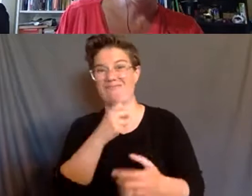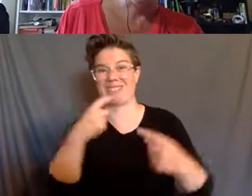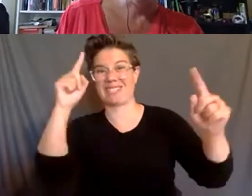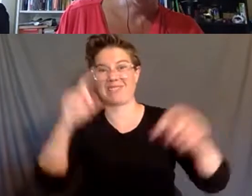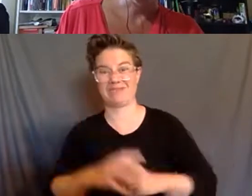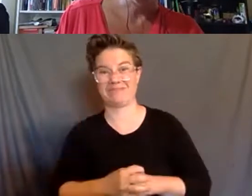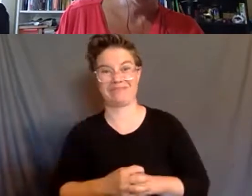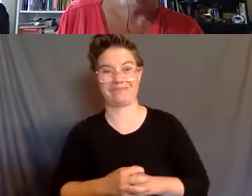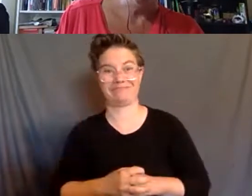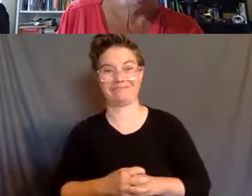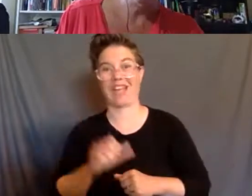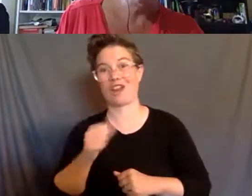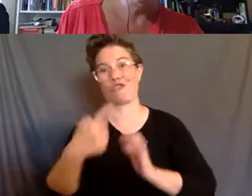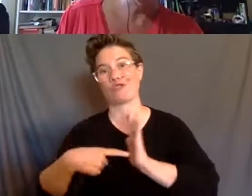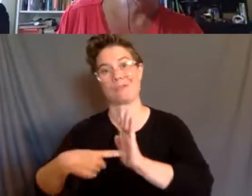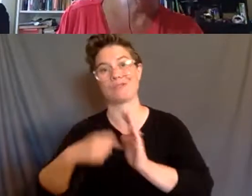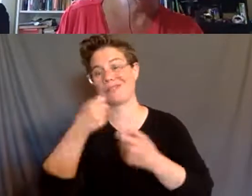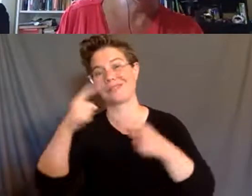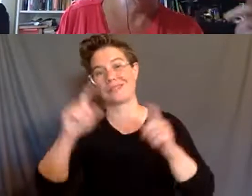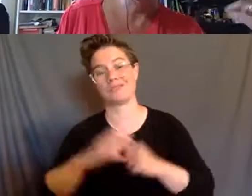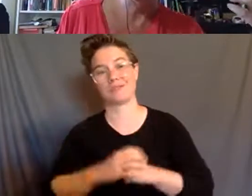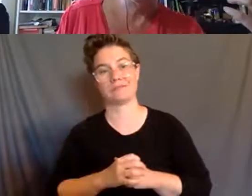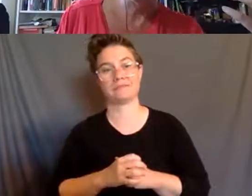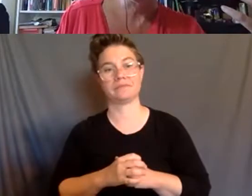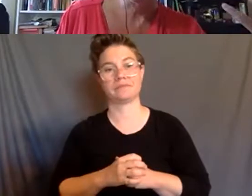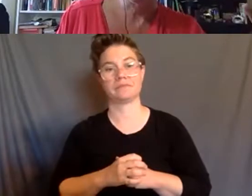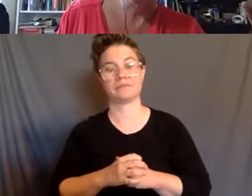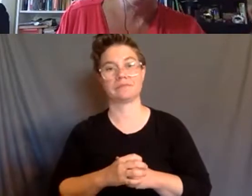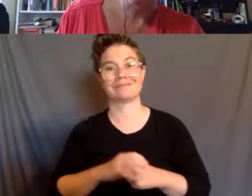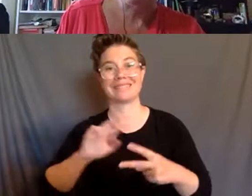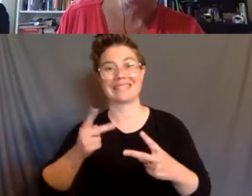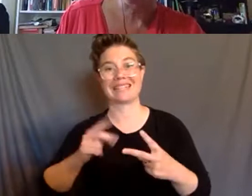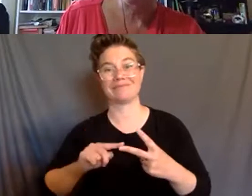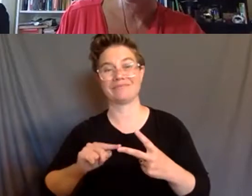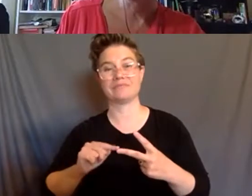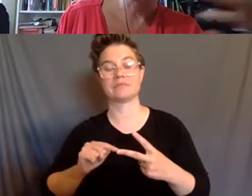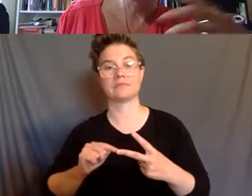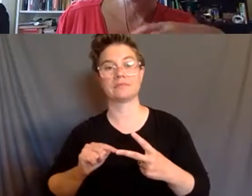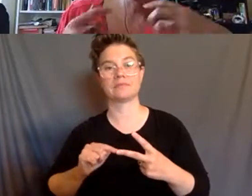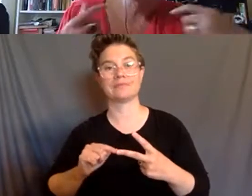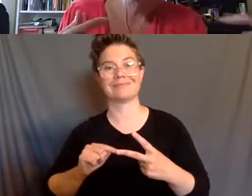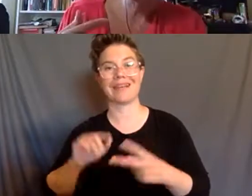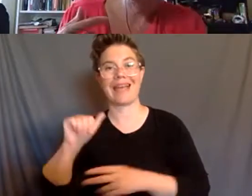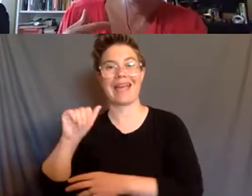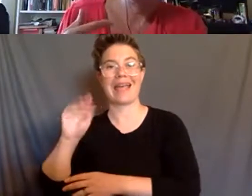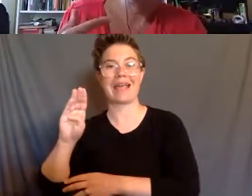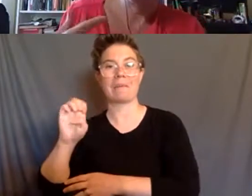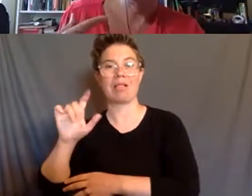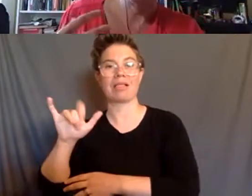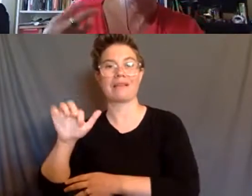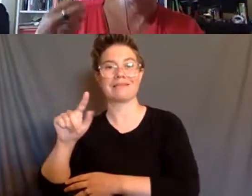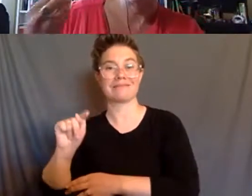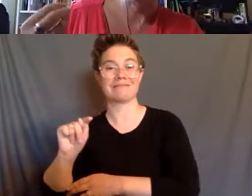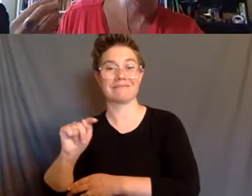so it's so few and far between. the second thing is it's, it's quite ableist. I mean, and people who are